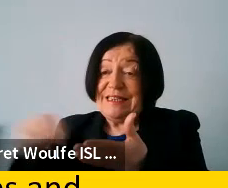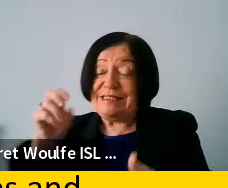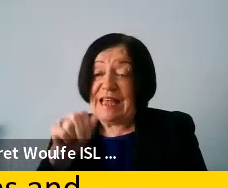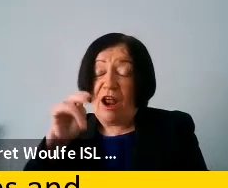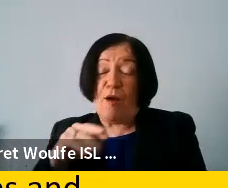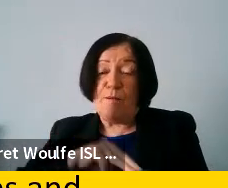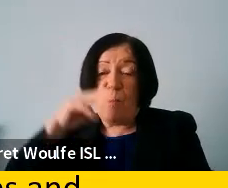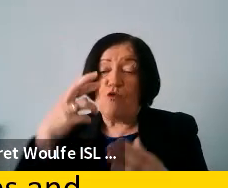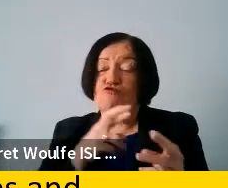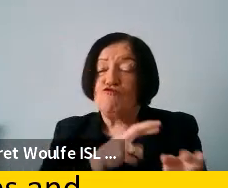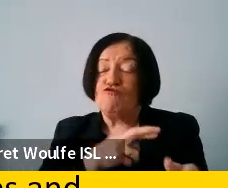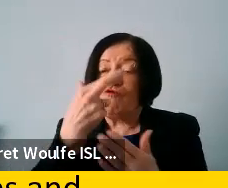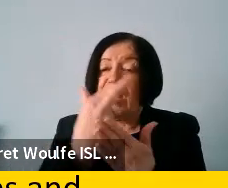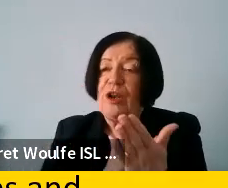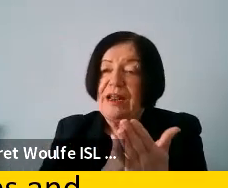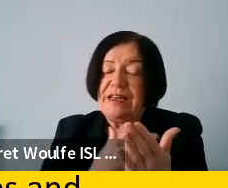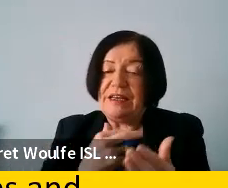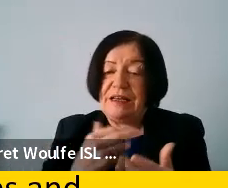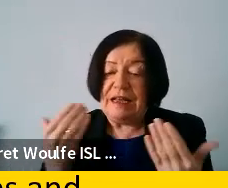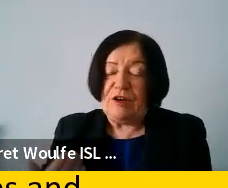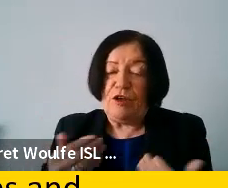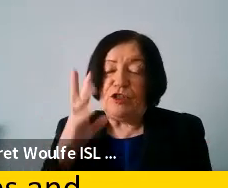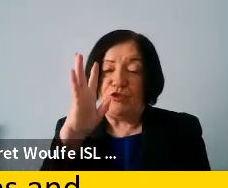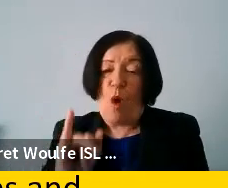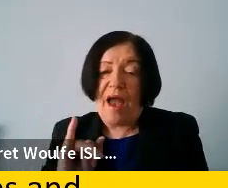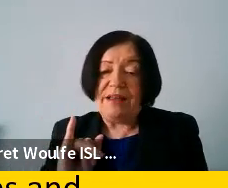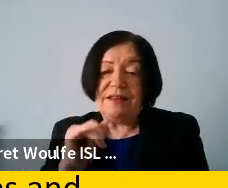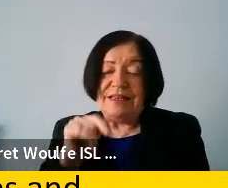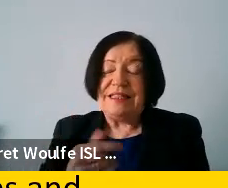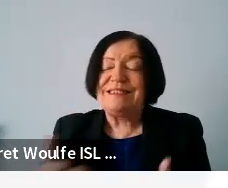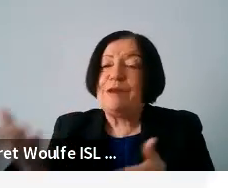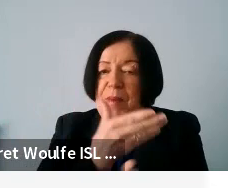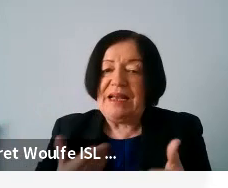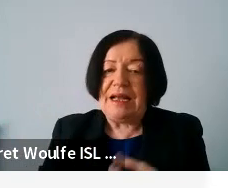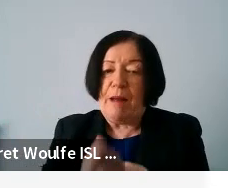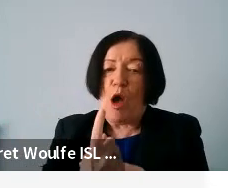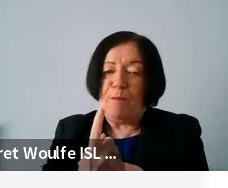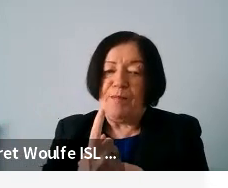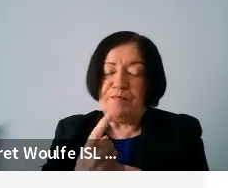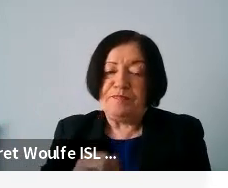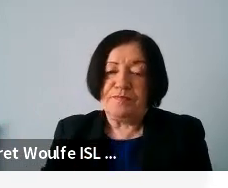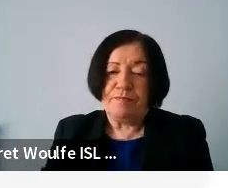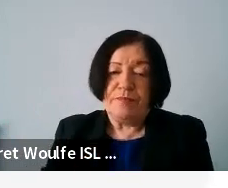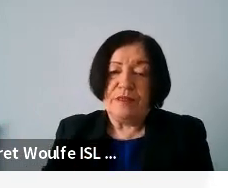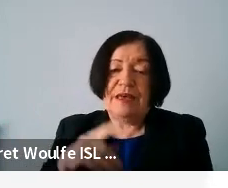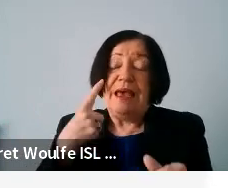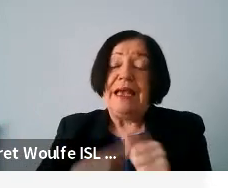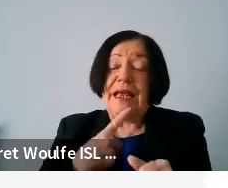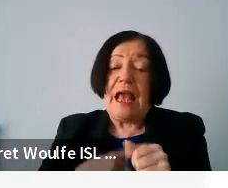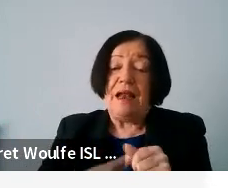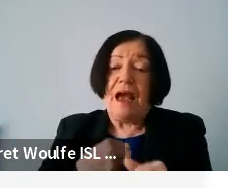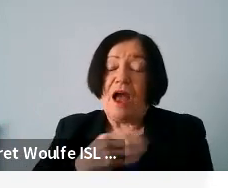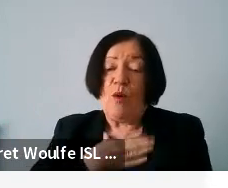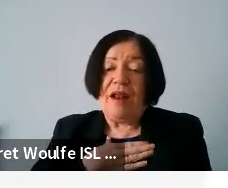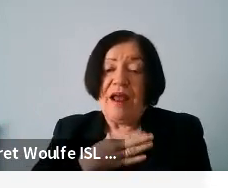more regulation also in cryptocurrency. So this is why this debate also came up. So once again, I